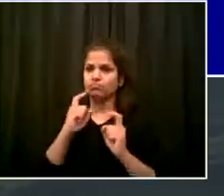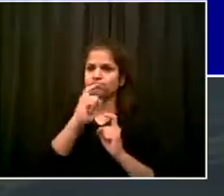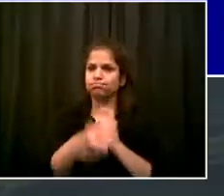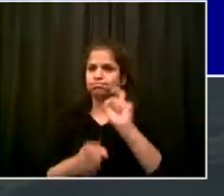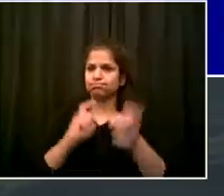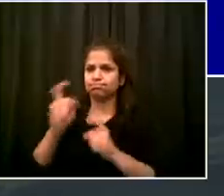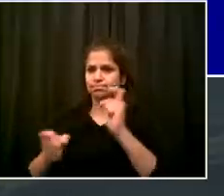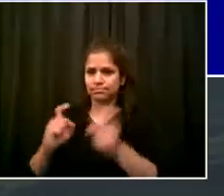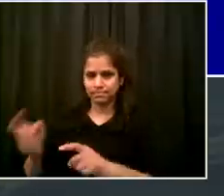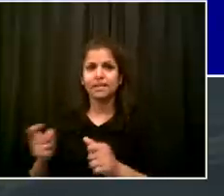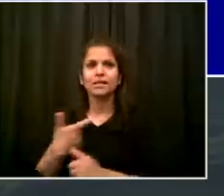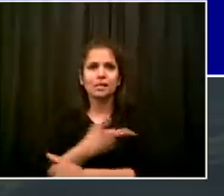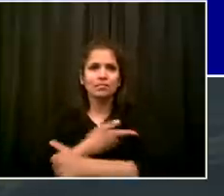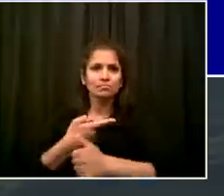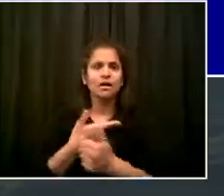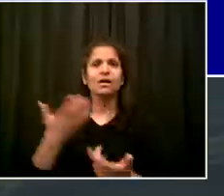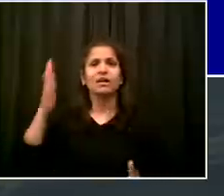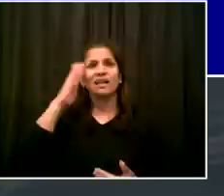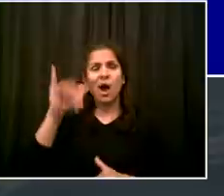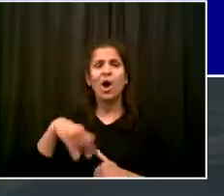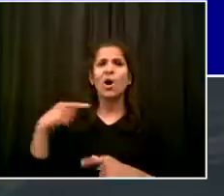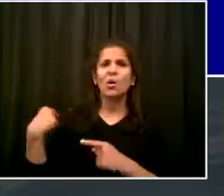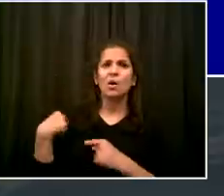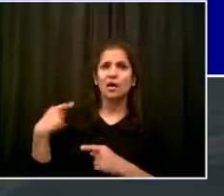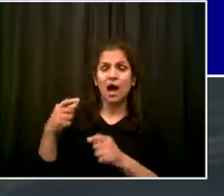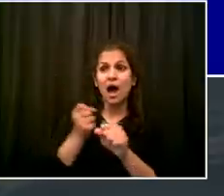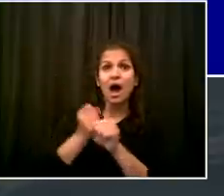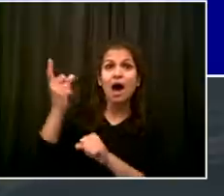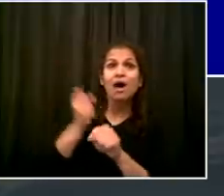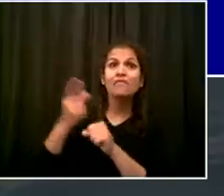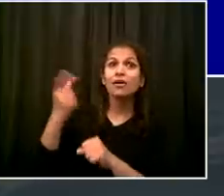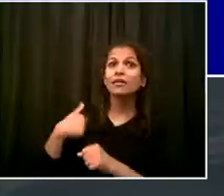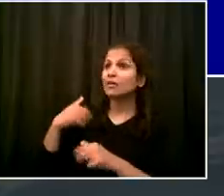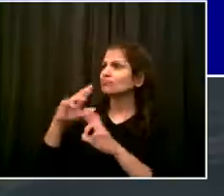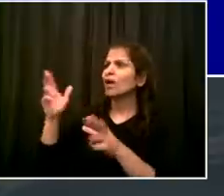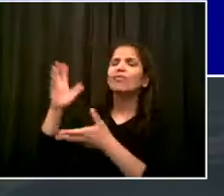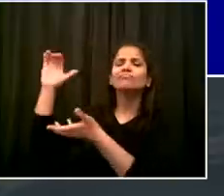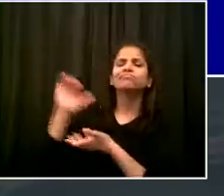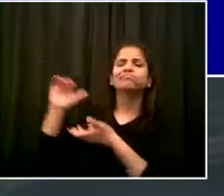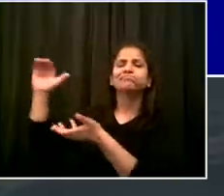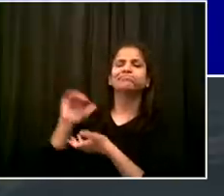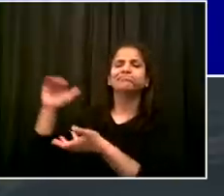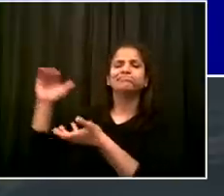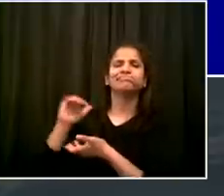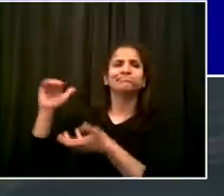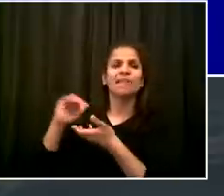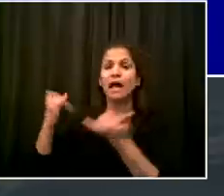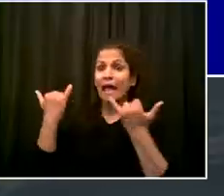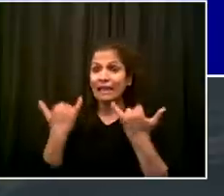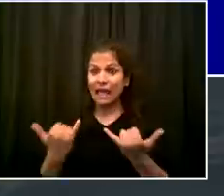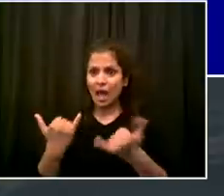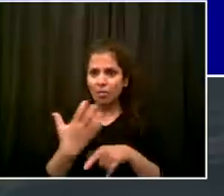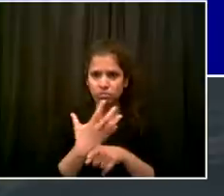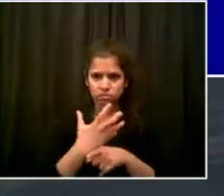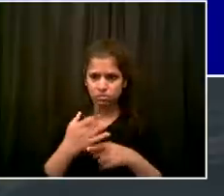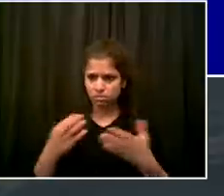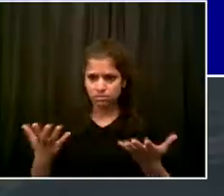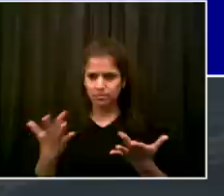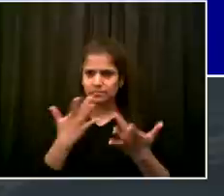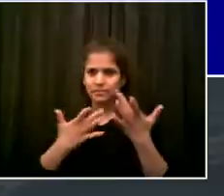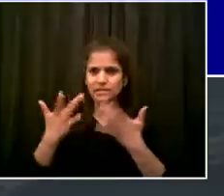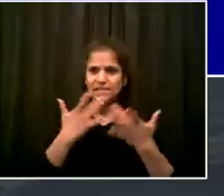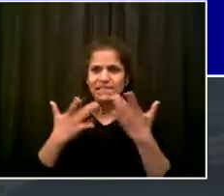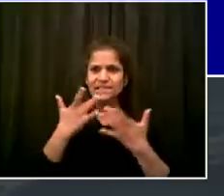who can to do it on the screen. You see how you do that. You go to nybc.org and make an appointment. Or you call